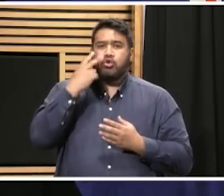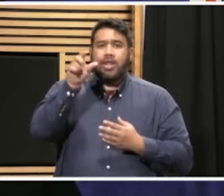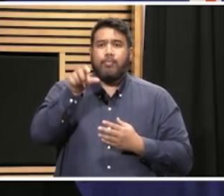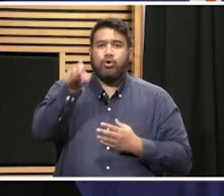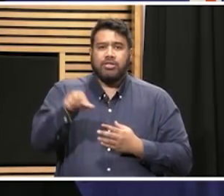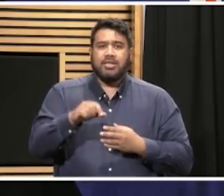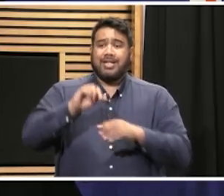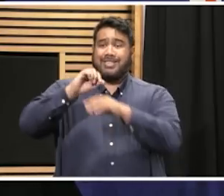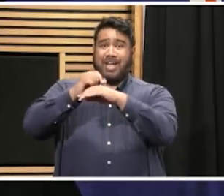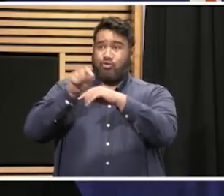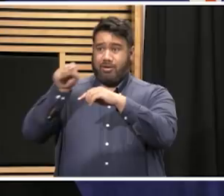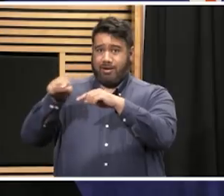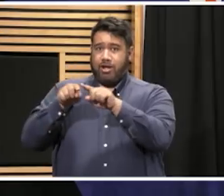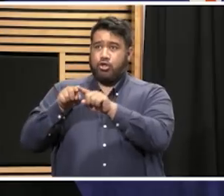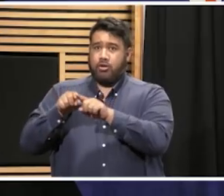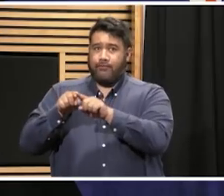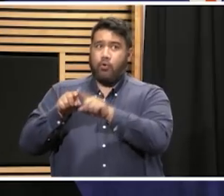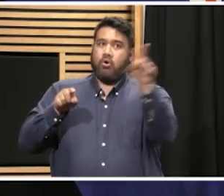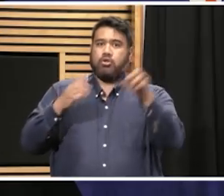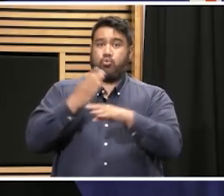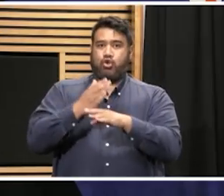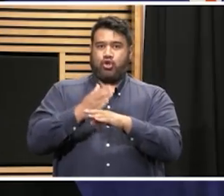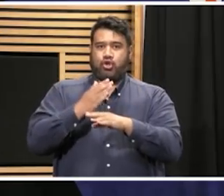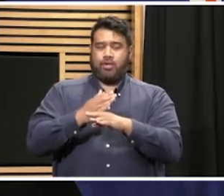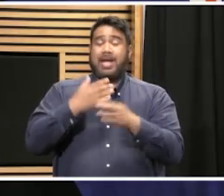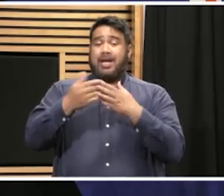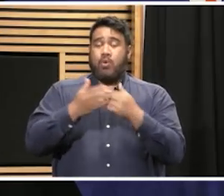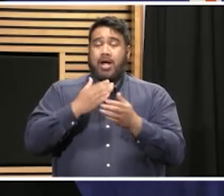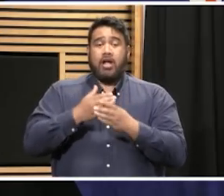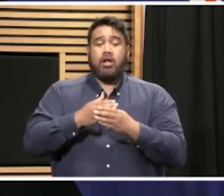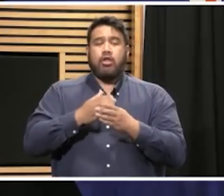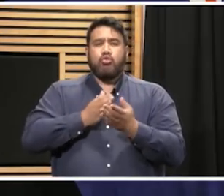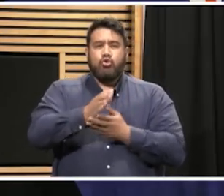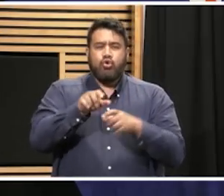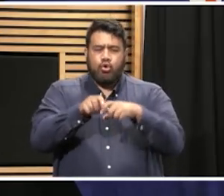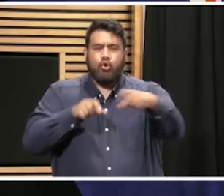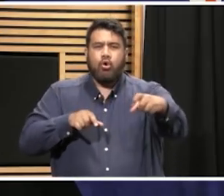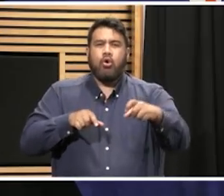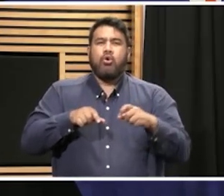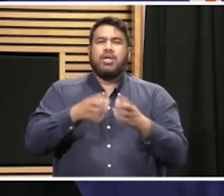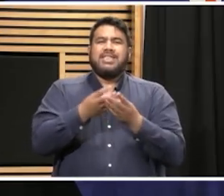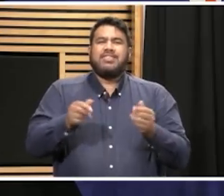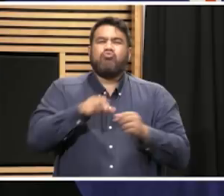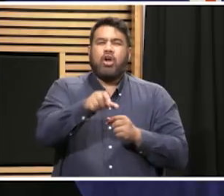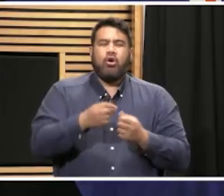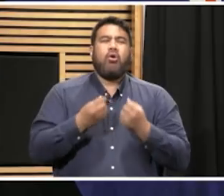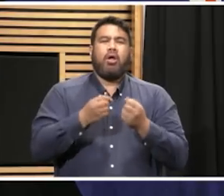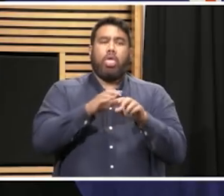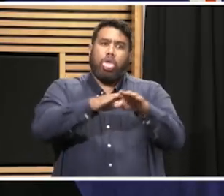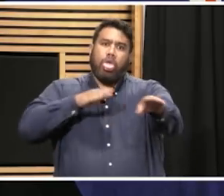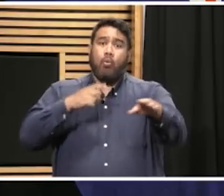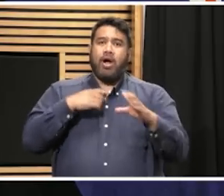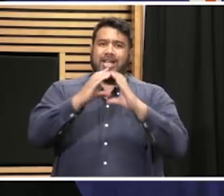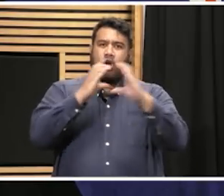Tauranga for work purposes. They couldn't move on the desert road for camper vans. That's got to stop. We will be out there. We will be